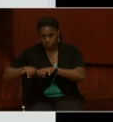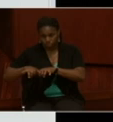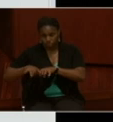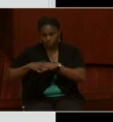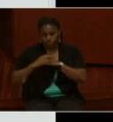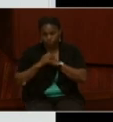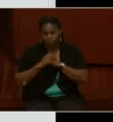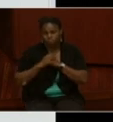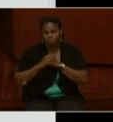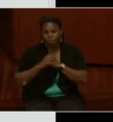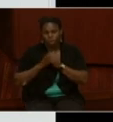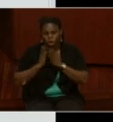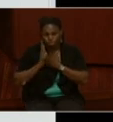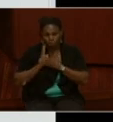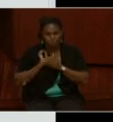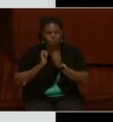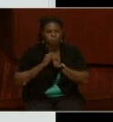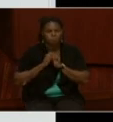Got that right?